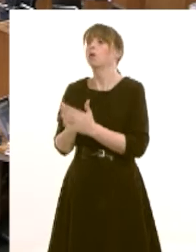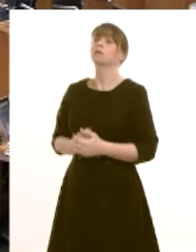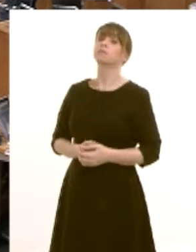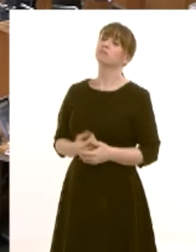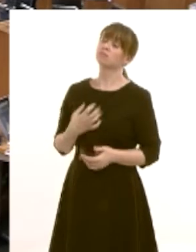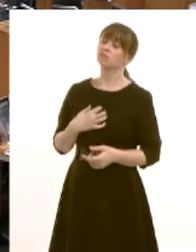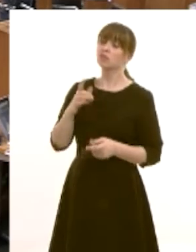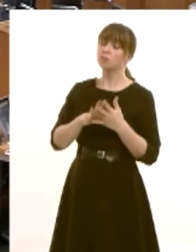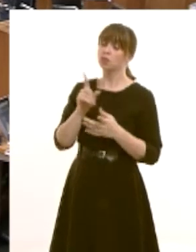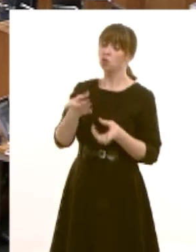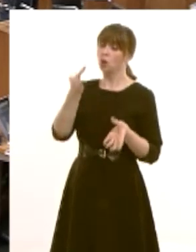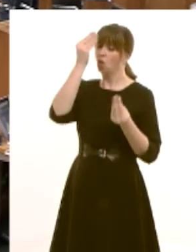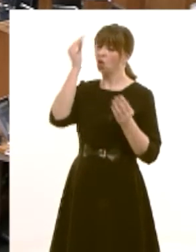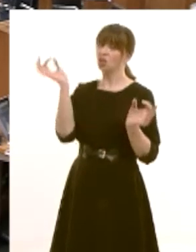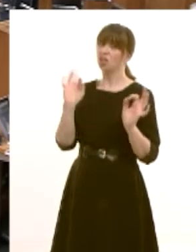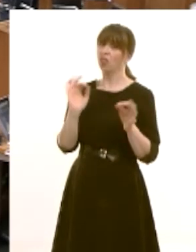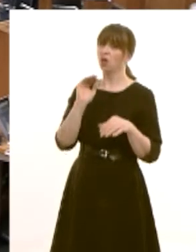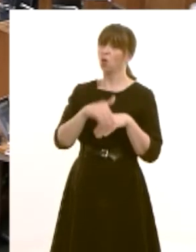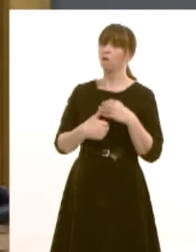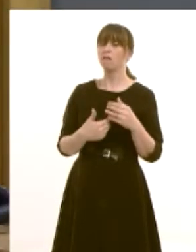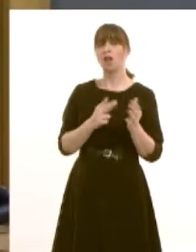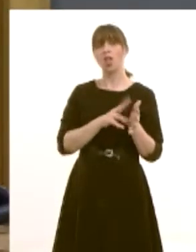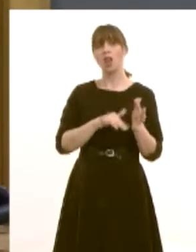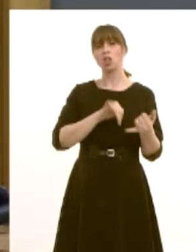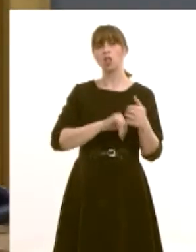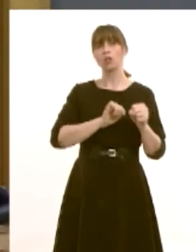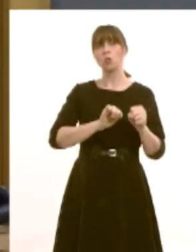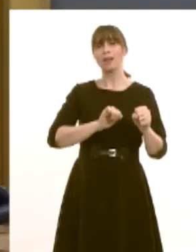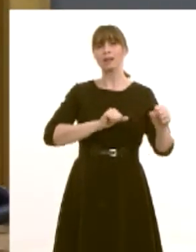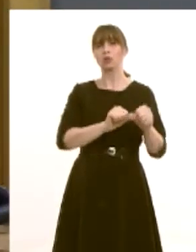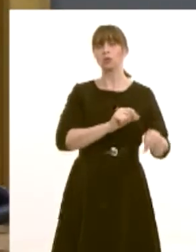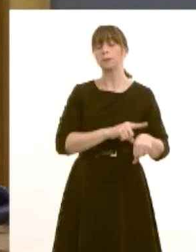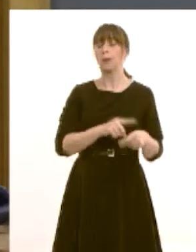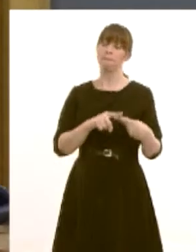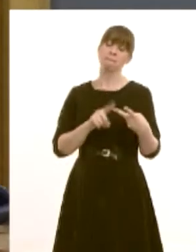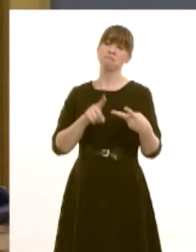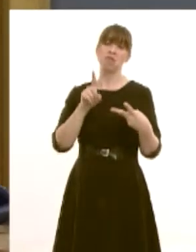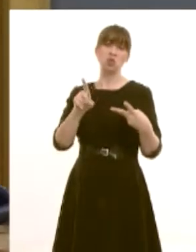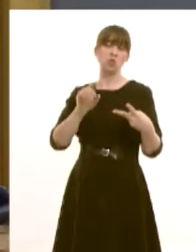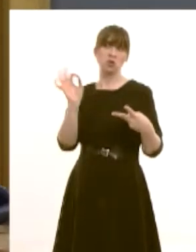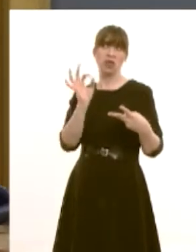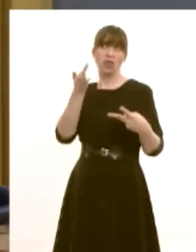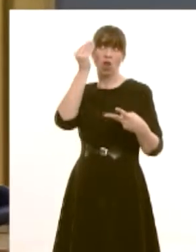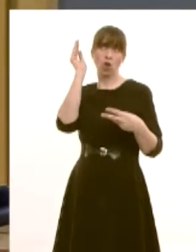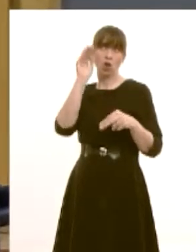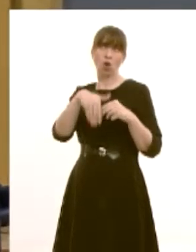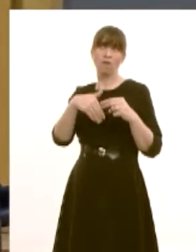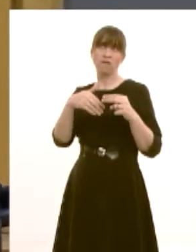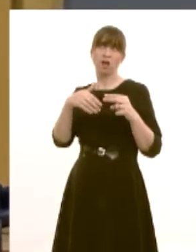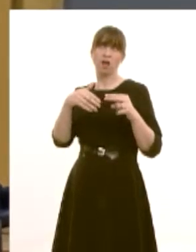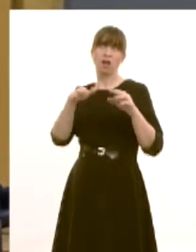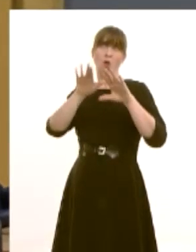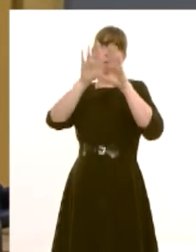you haven't learned any lessons about growing nhs waiting lists or deteriorating international standing